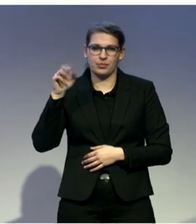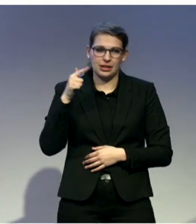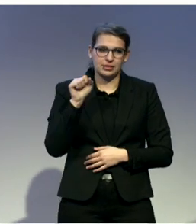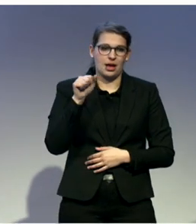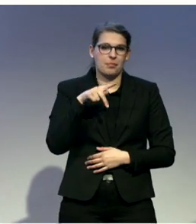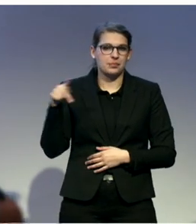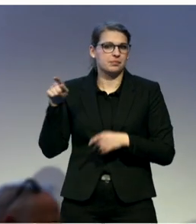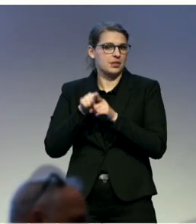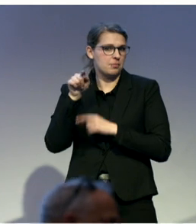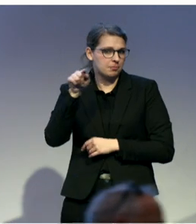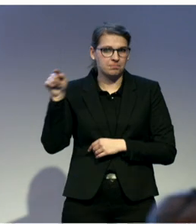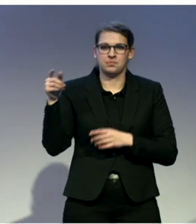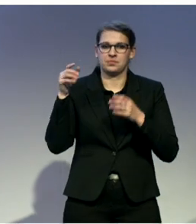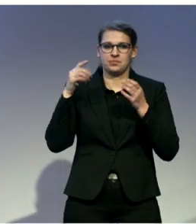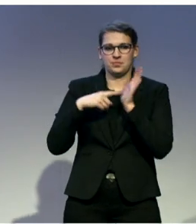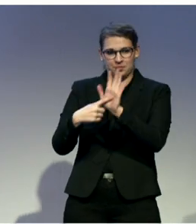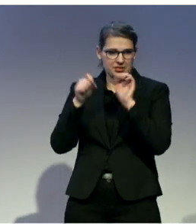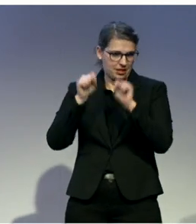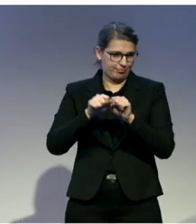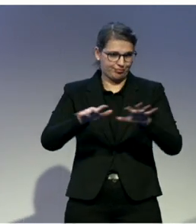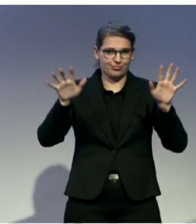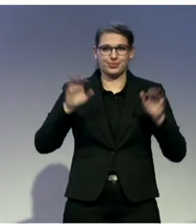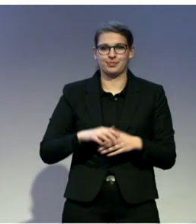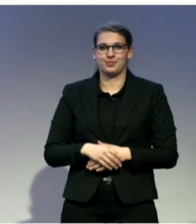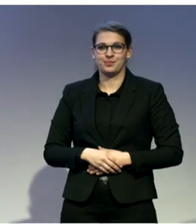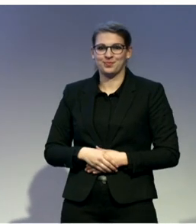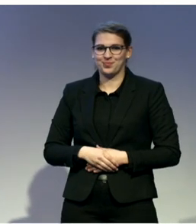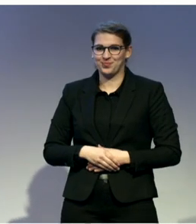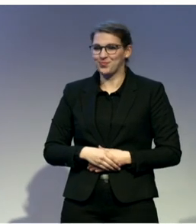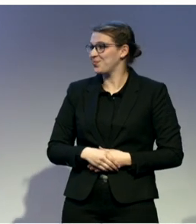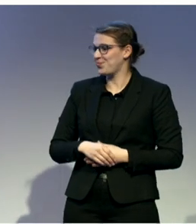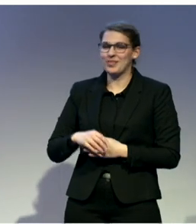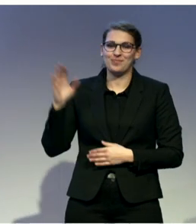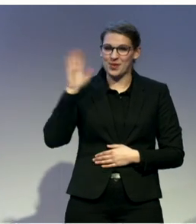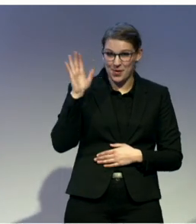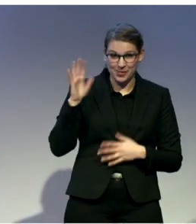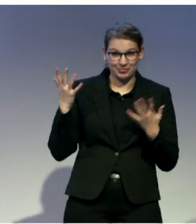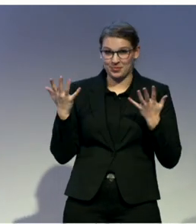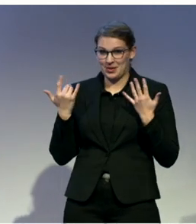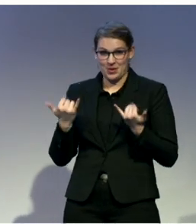Hello, everyone. I don't think I need to present anymore. I think you did my job for me there.